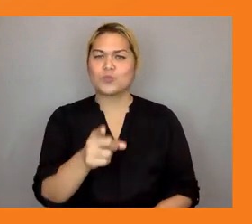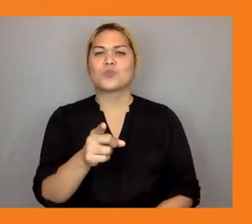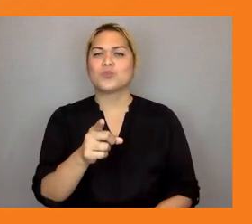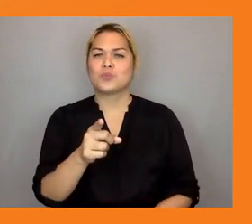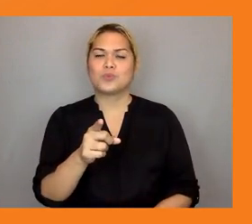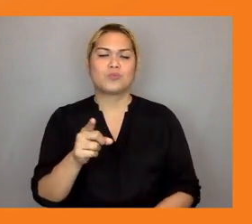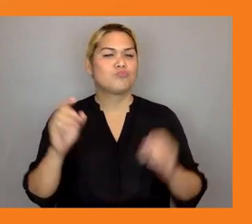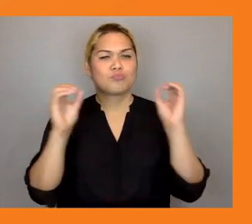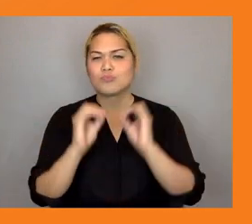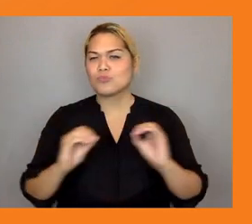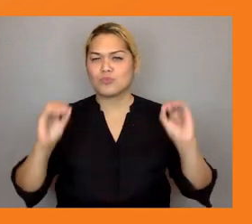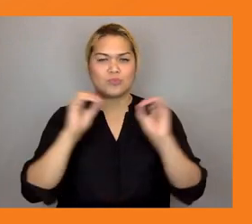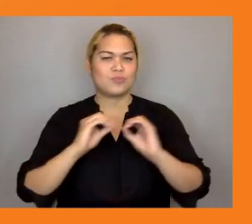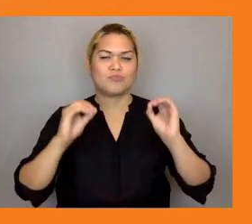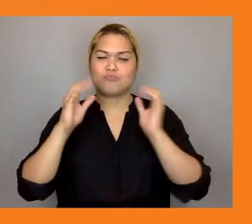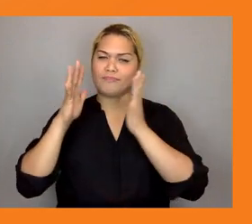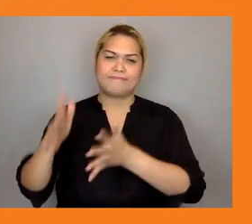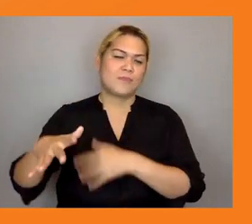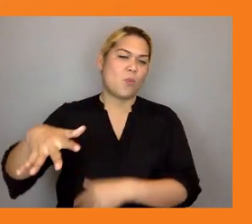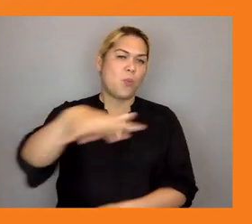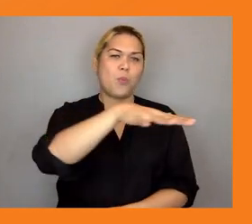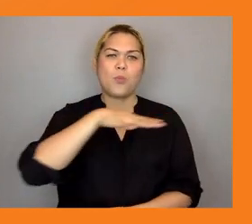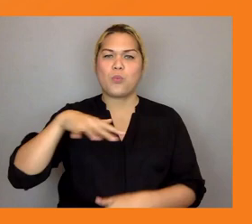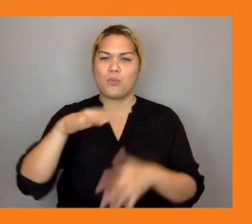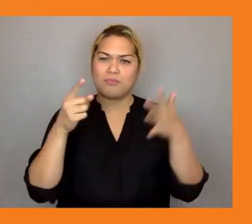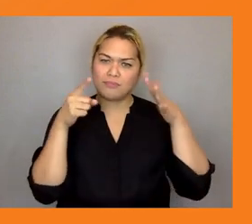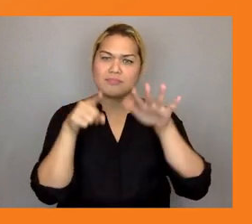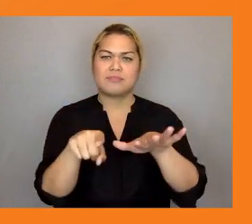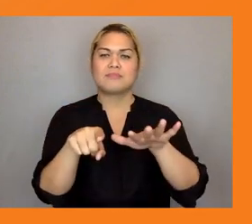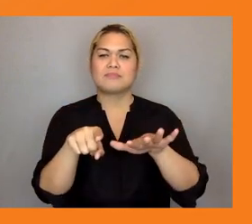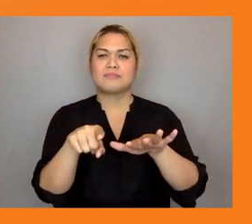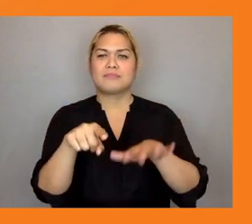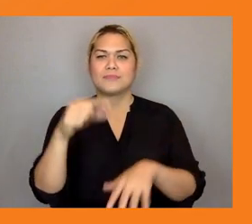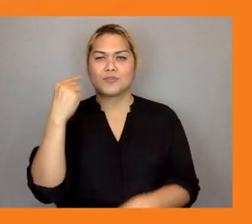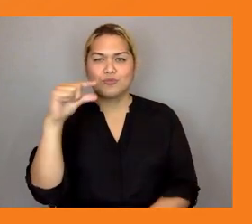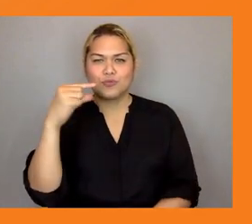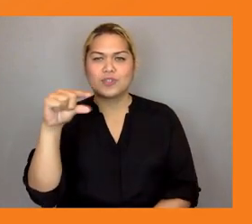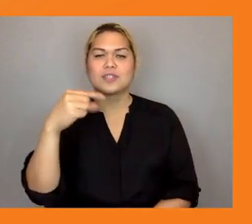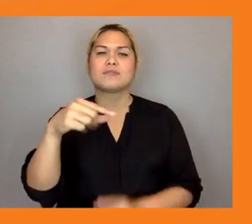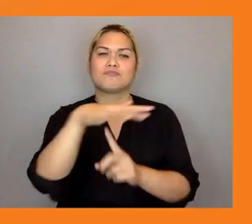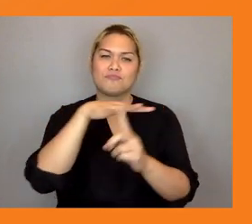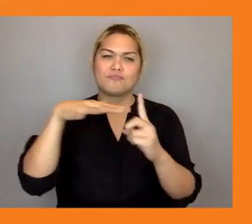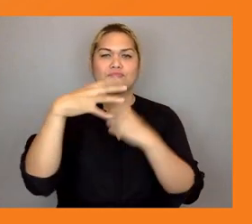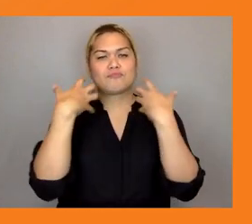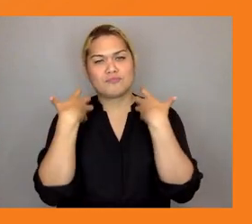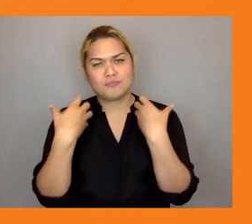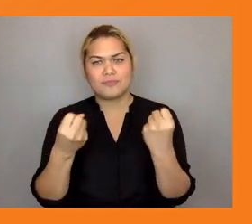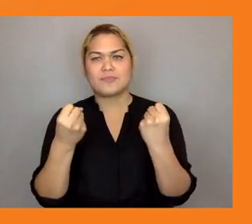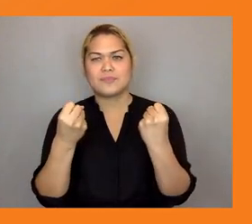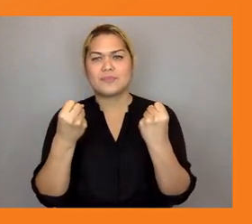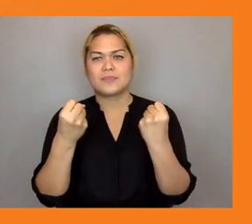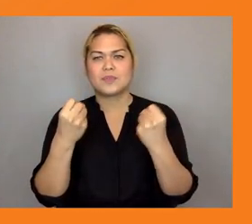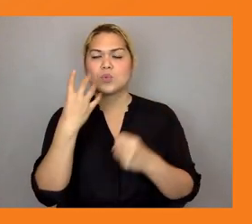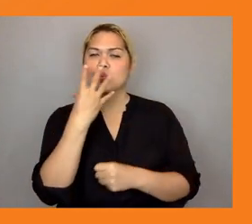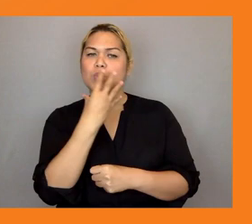since 2019 plan has recognized that each and every person particularly girls and young women should